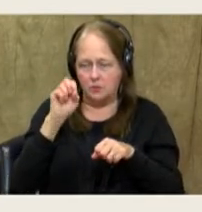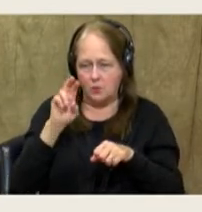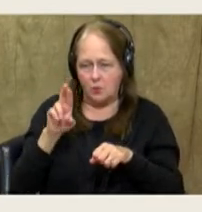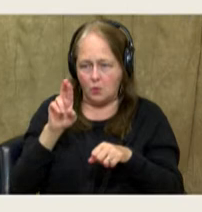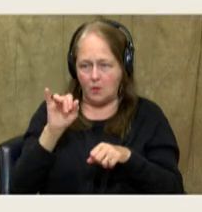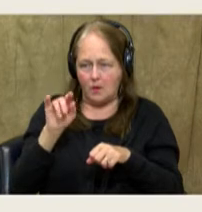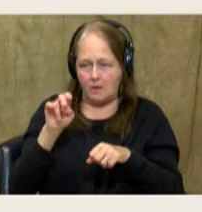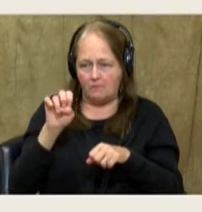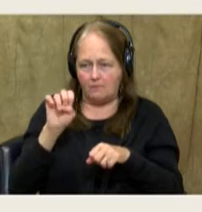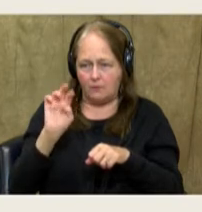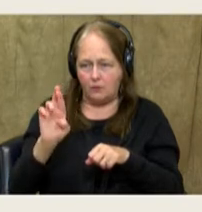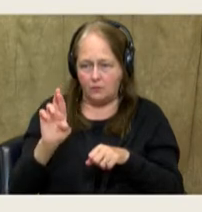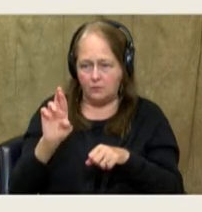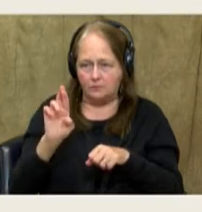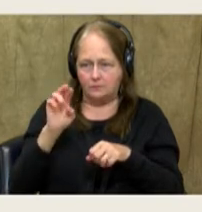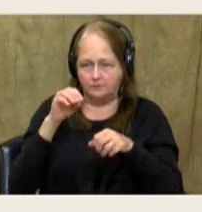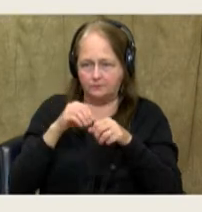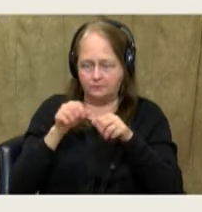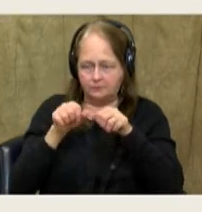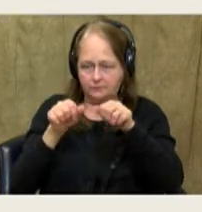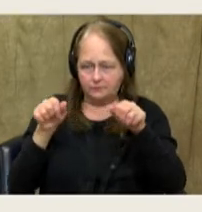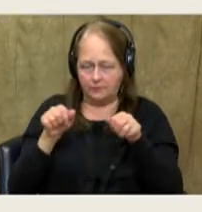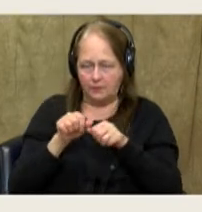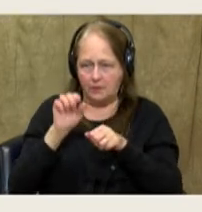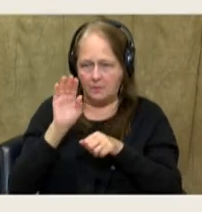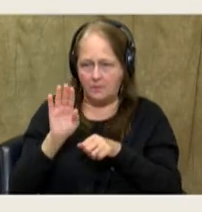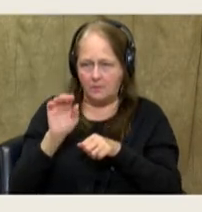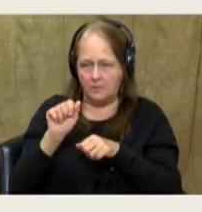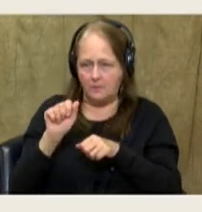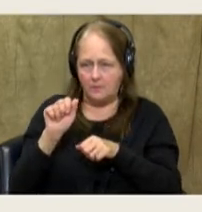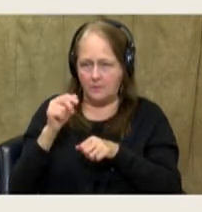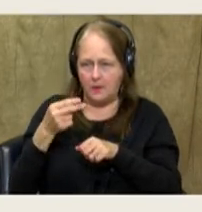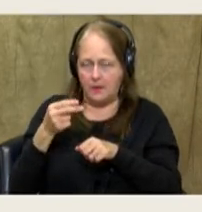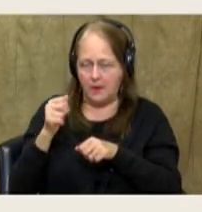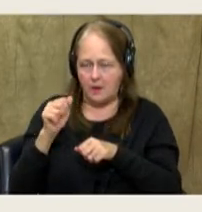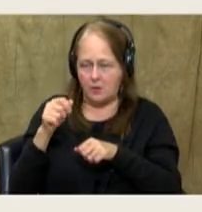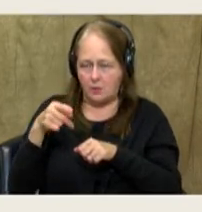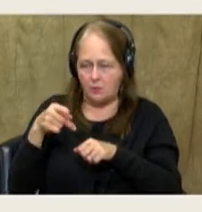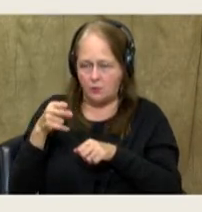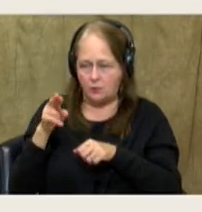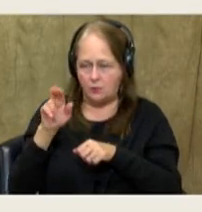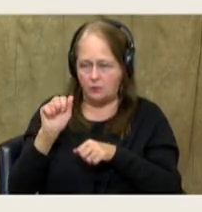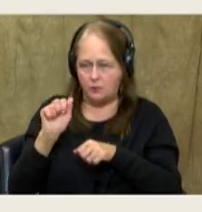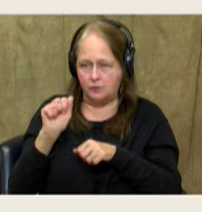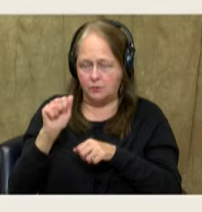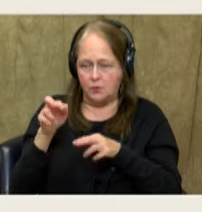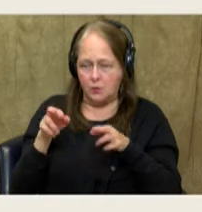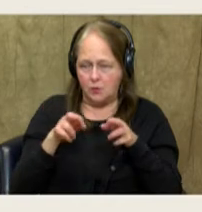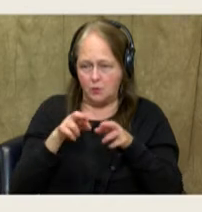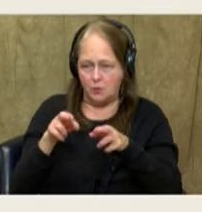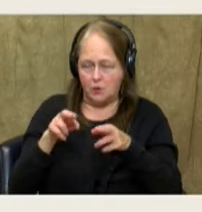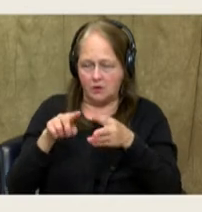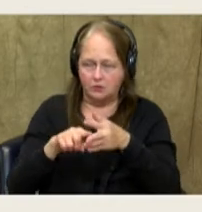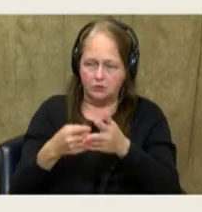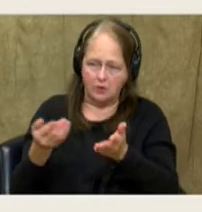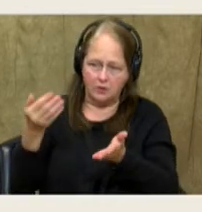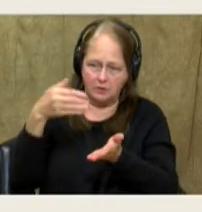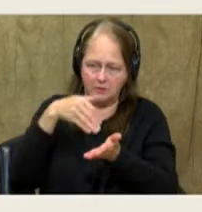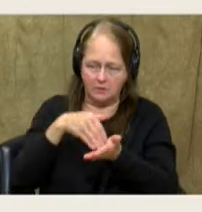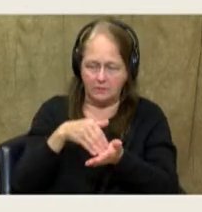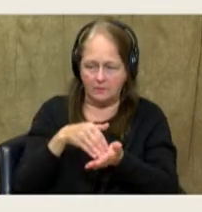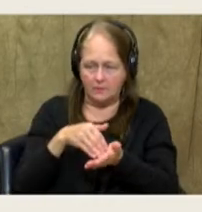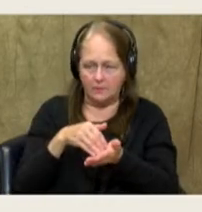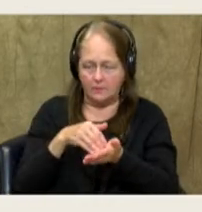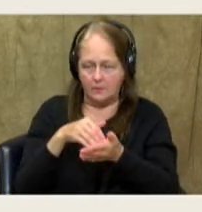Bengal. And then in the area of Bangladesh, we have the Brahmaputra River, which starts again in the Himalayas